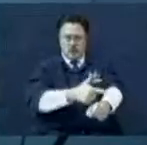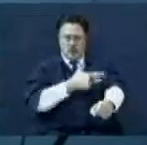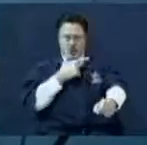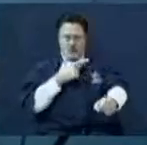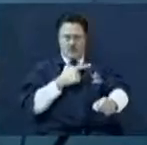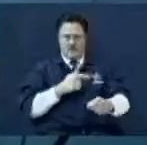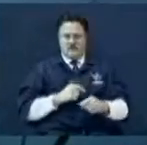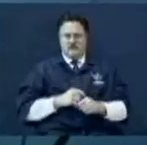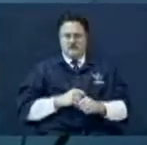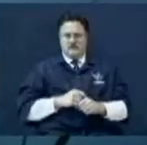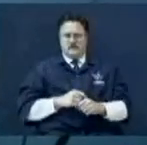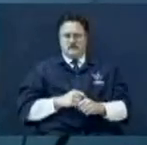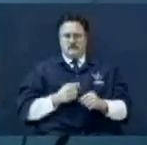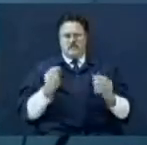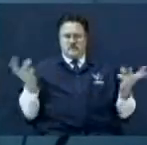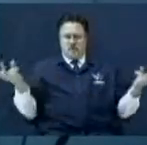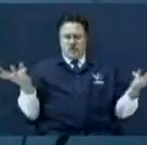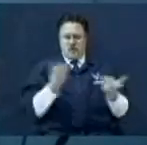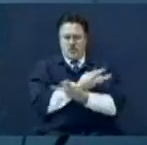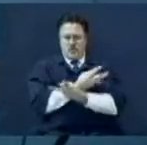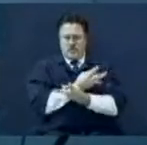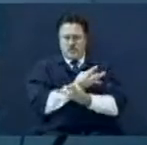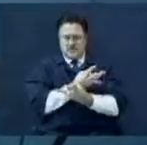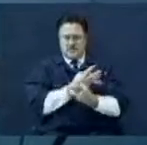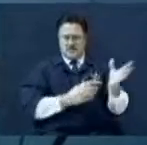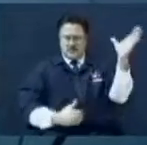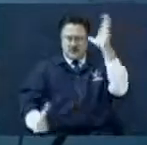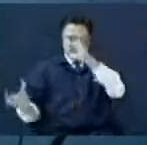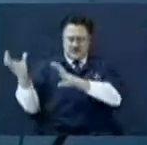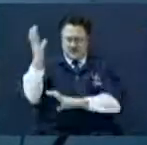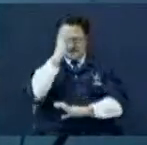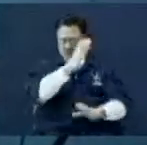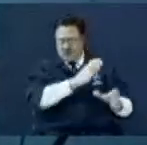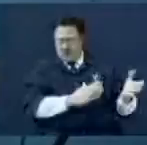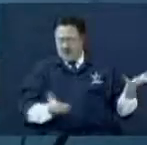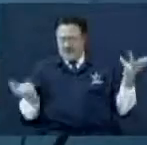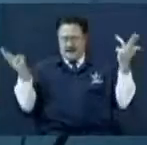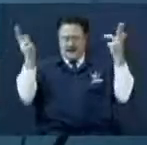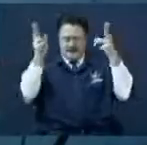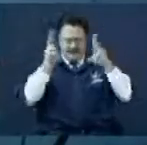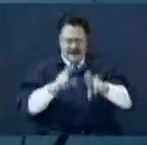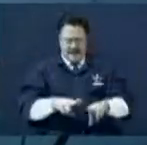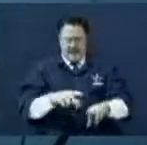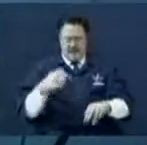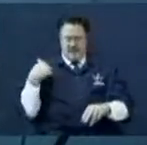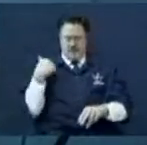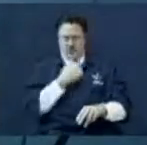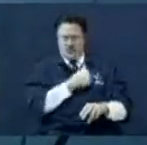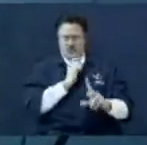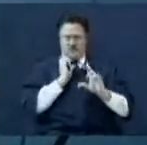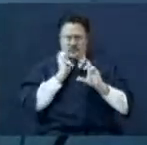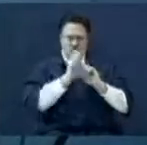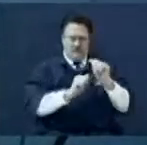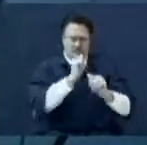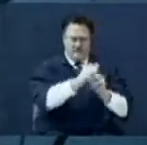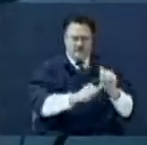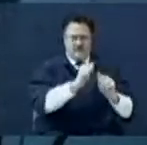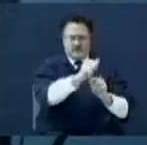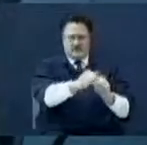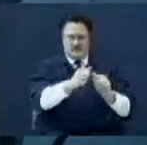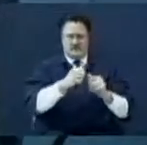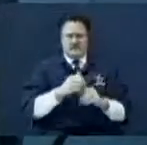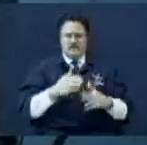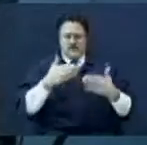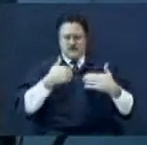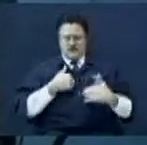The biggest, worst storm in the world came up. We had one more guy with us. I told him to take a truck down there. Me and Bill, we had trot lines.